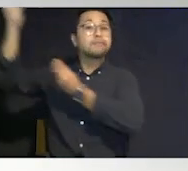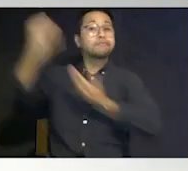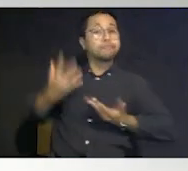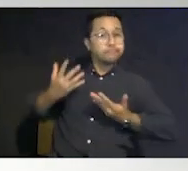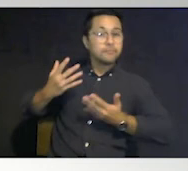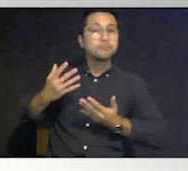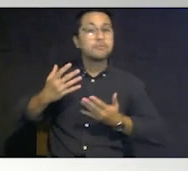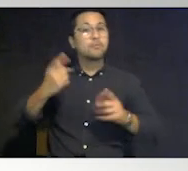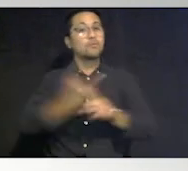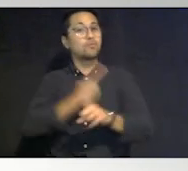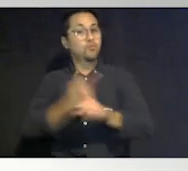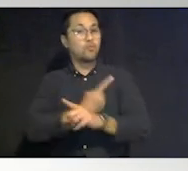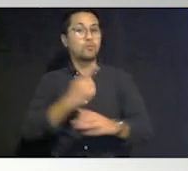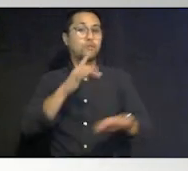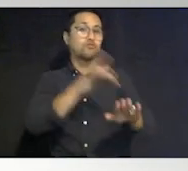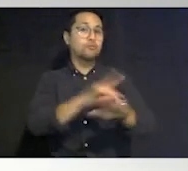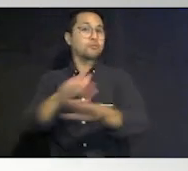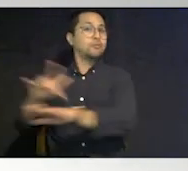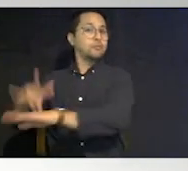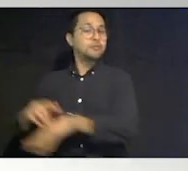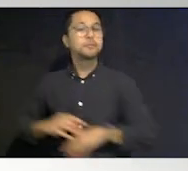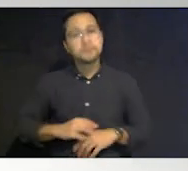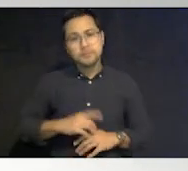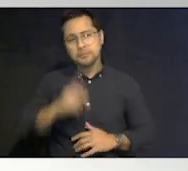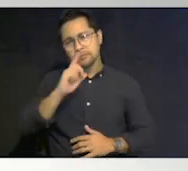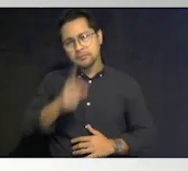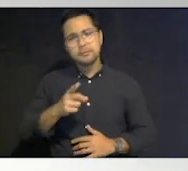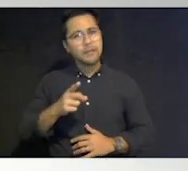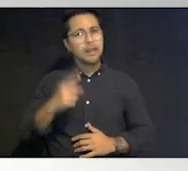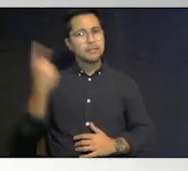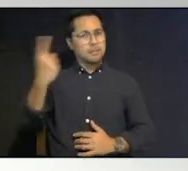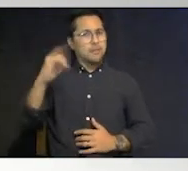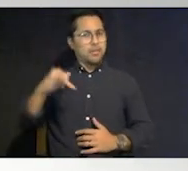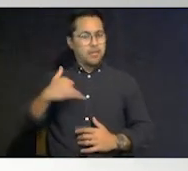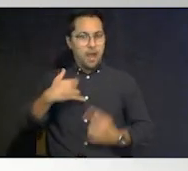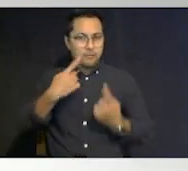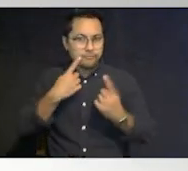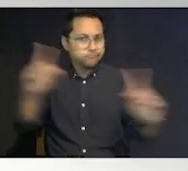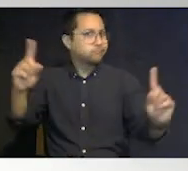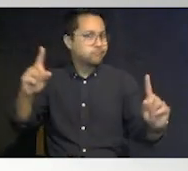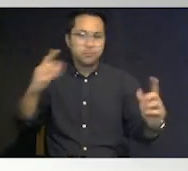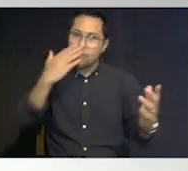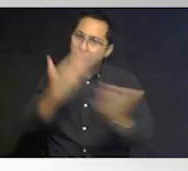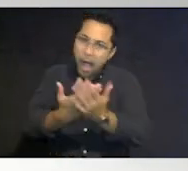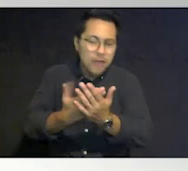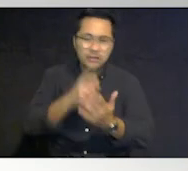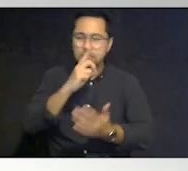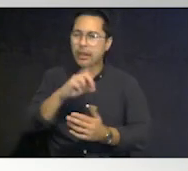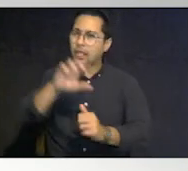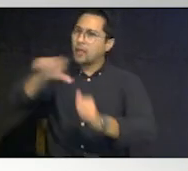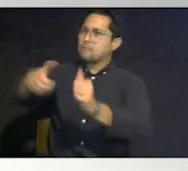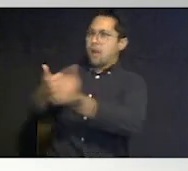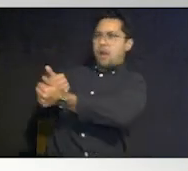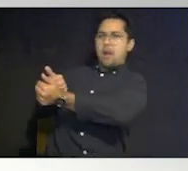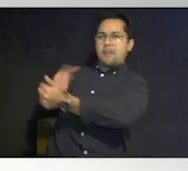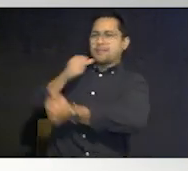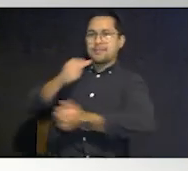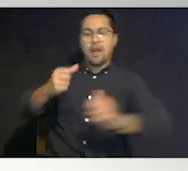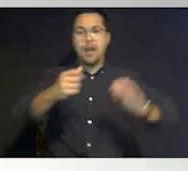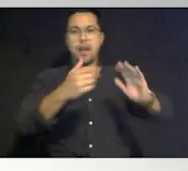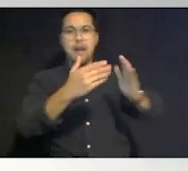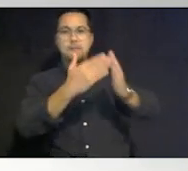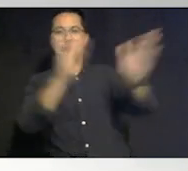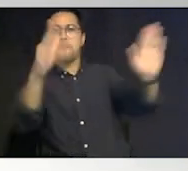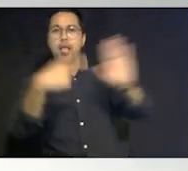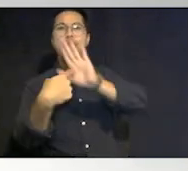that we need to address them and it's it's something that that works very very well and it's behind the scenes it's not something you're going to see on the news